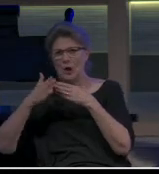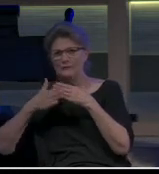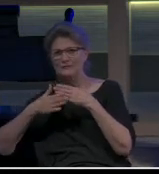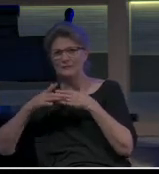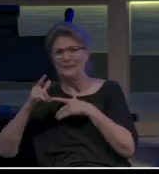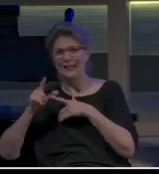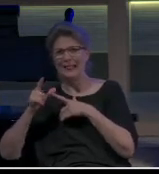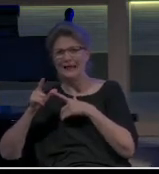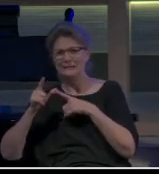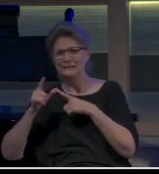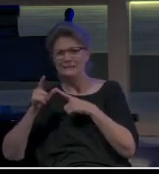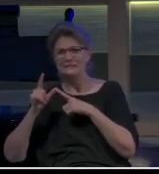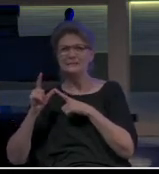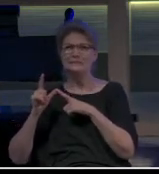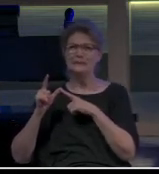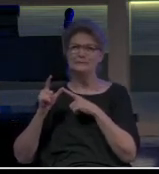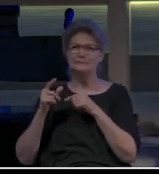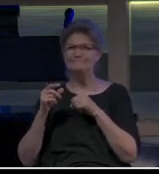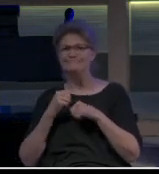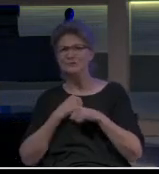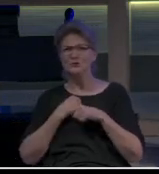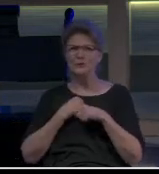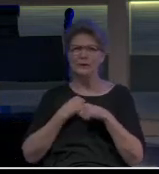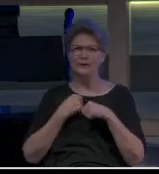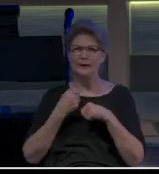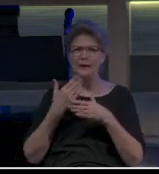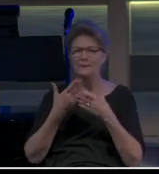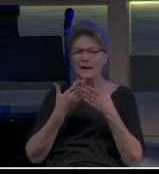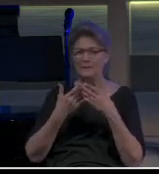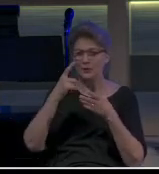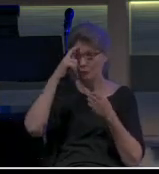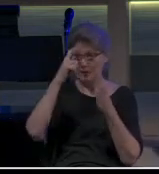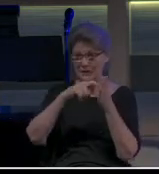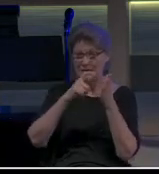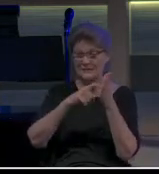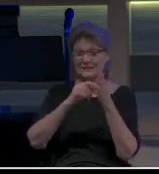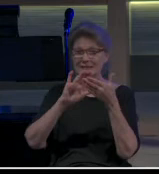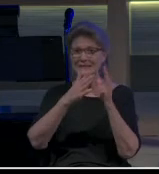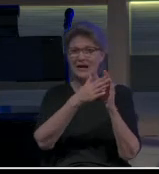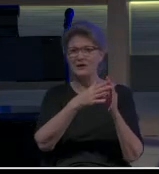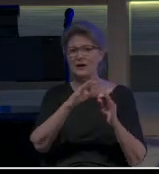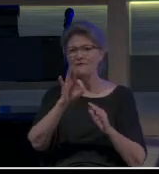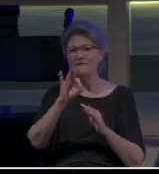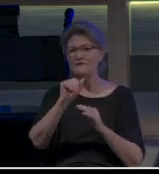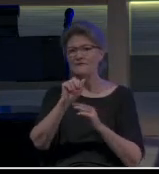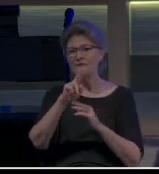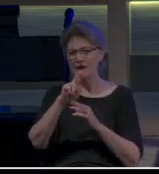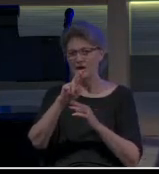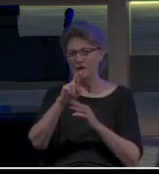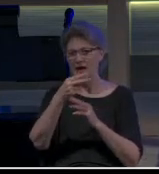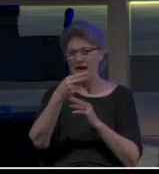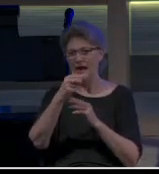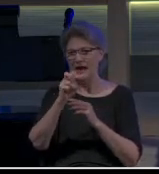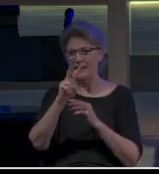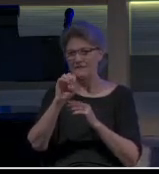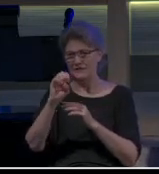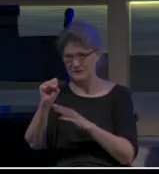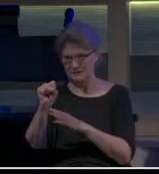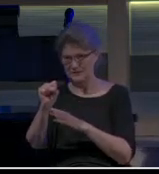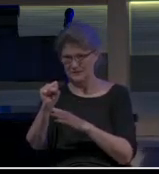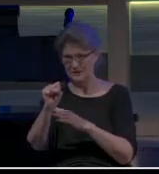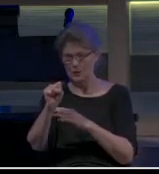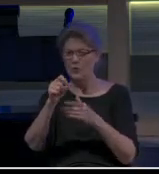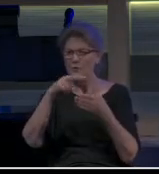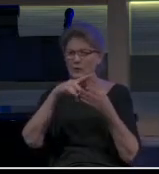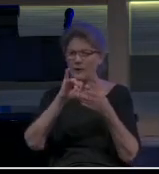letters when I snipped it. And you might recognize the town of Fair Havens from your study of the Bible. We read about